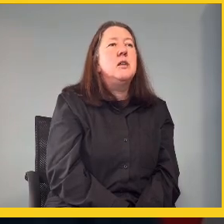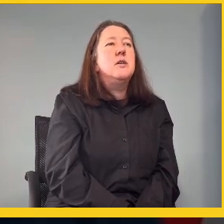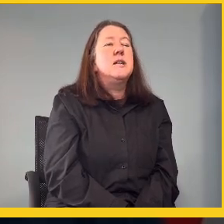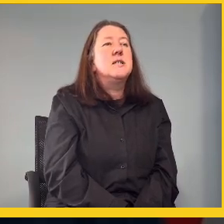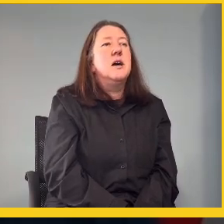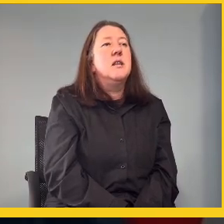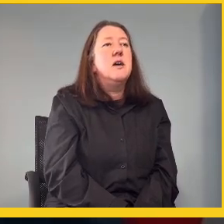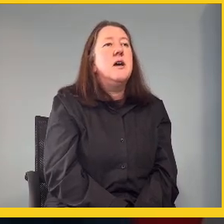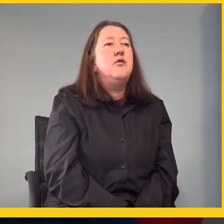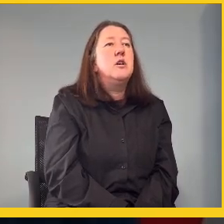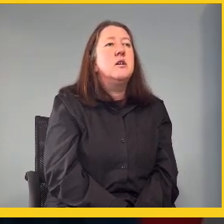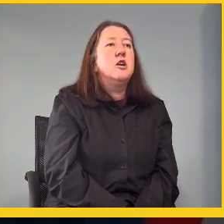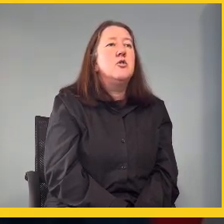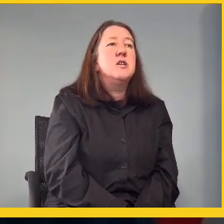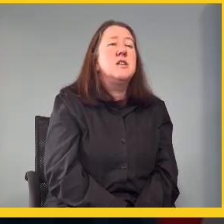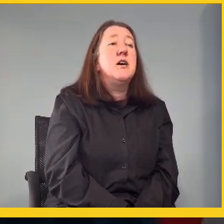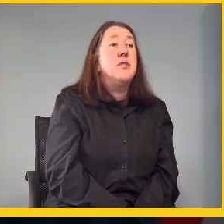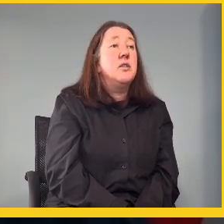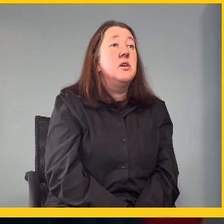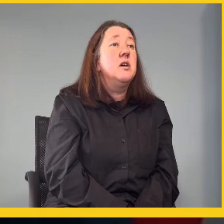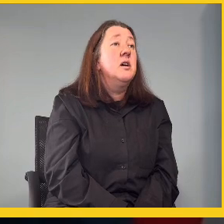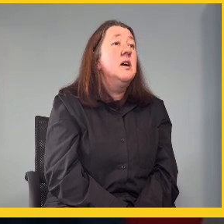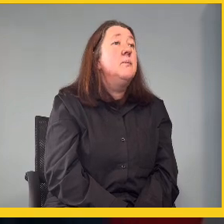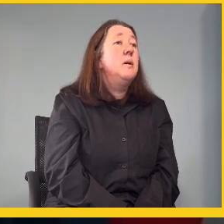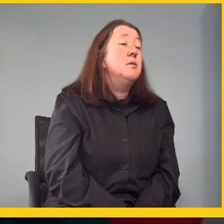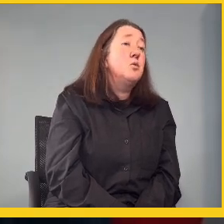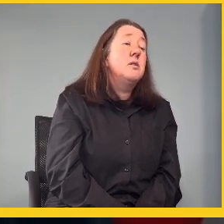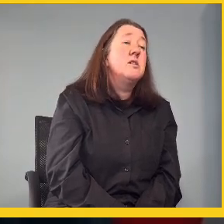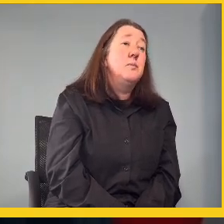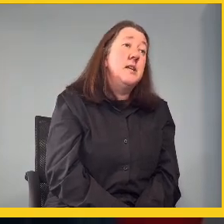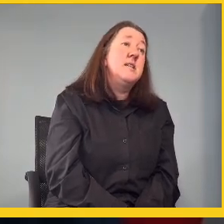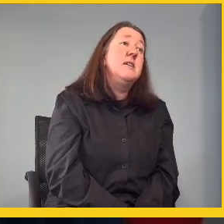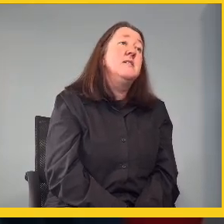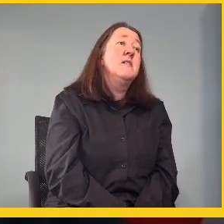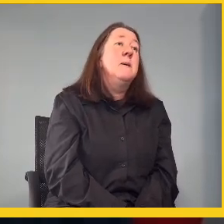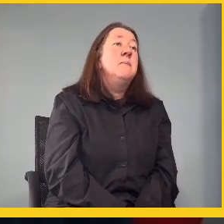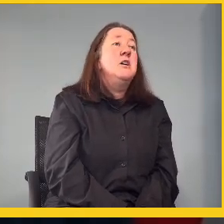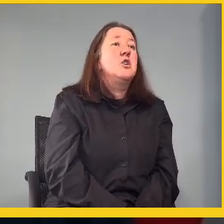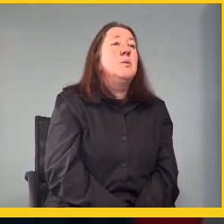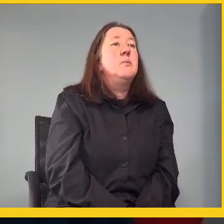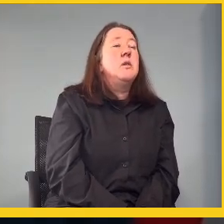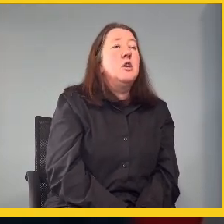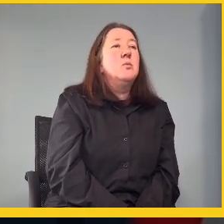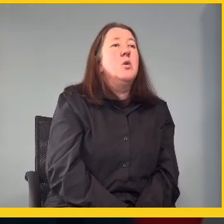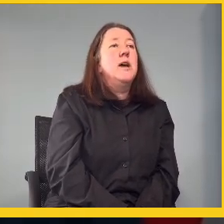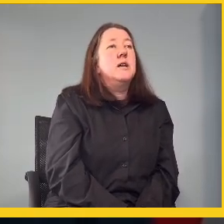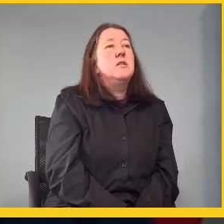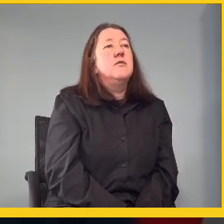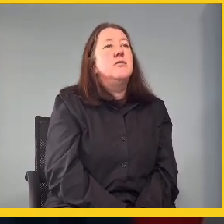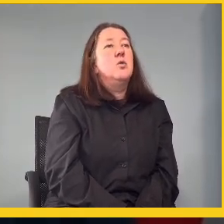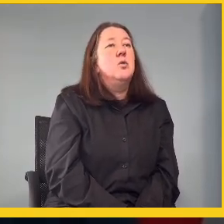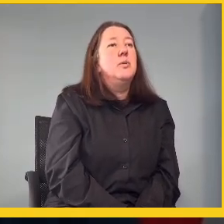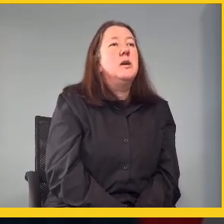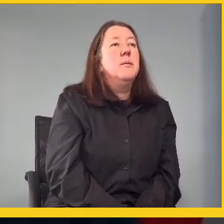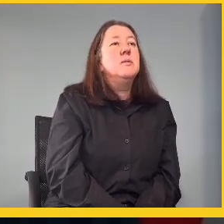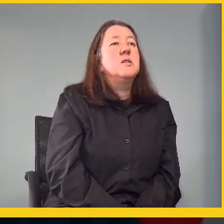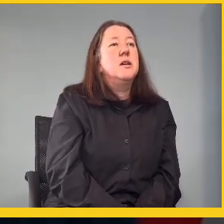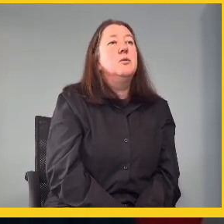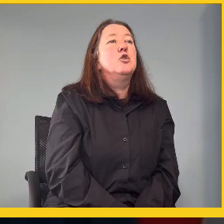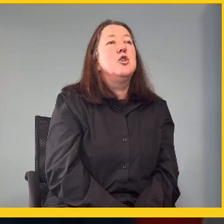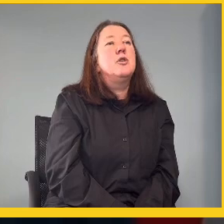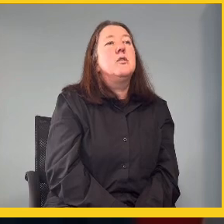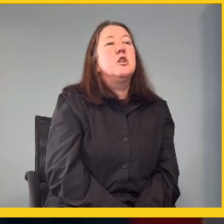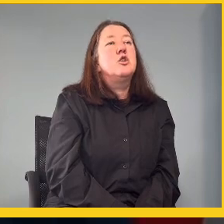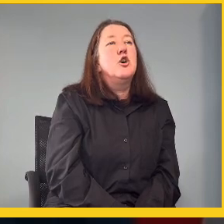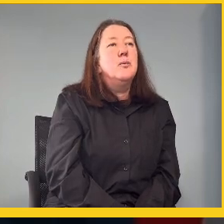I do think that other African countries have other members with disabilities. So maybe they are more active or become